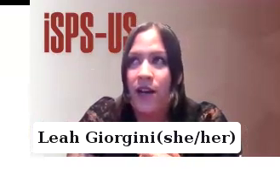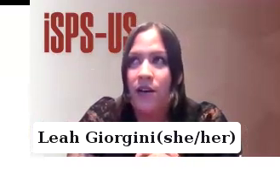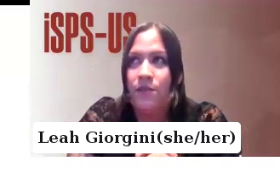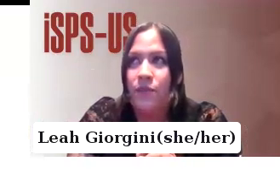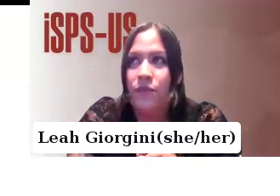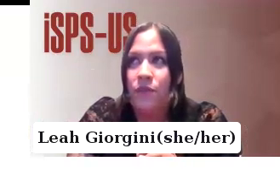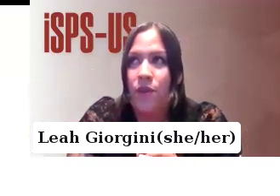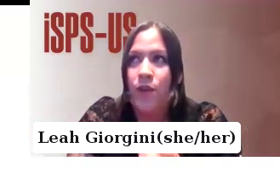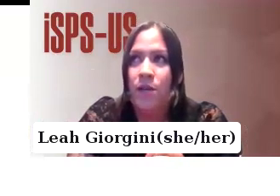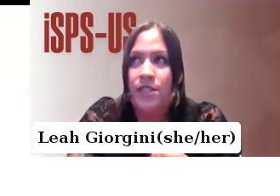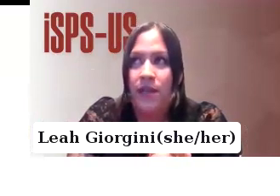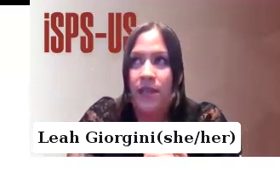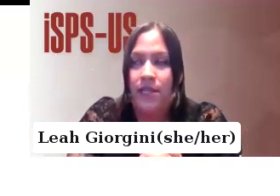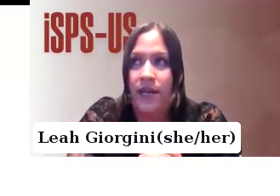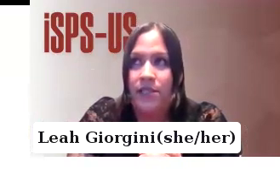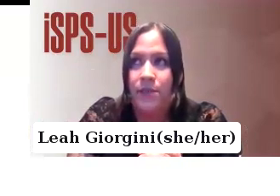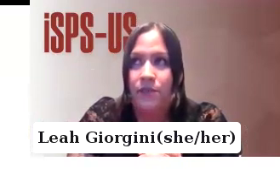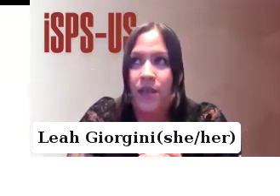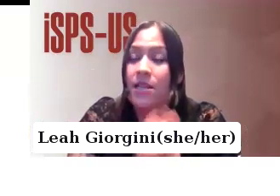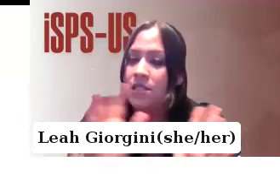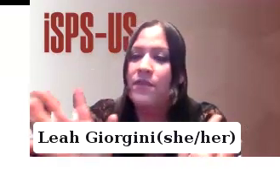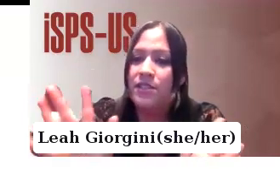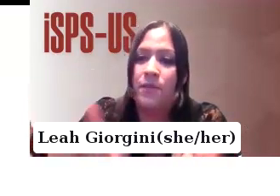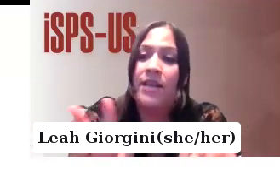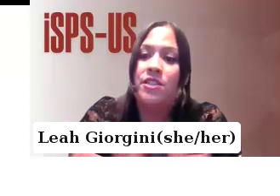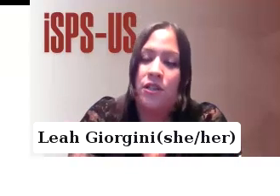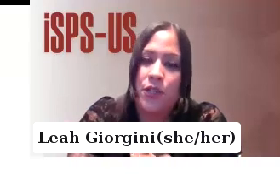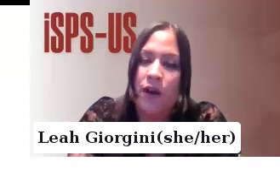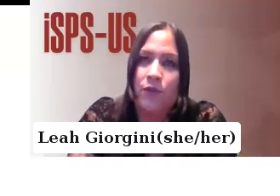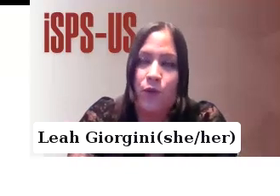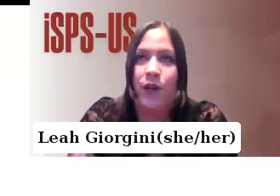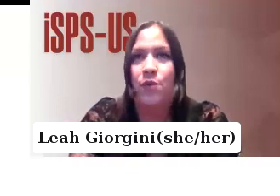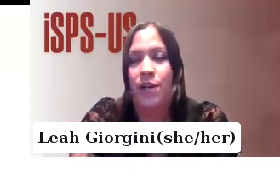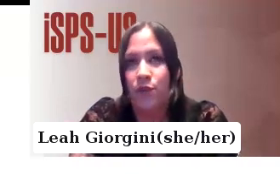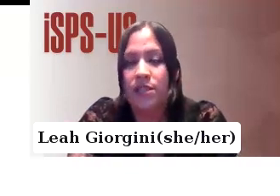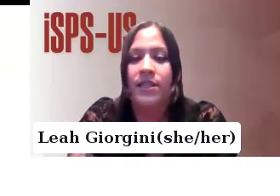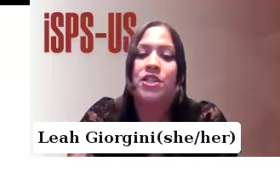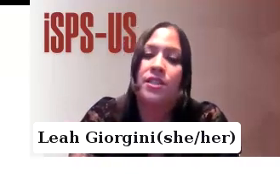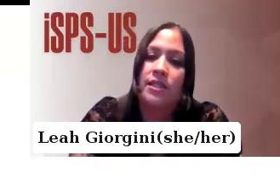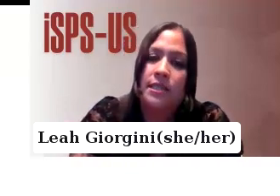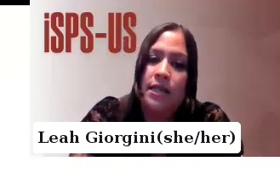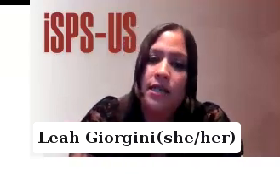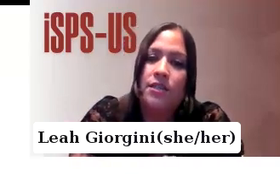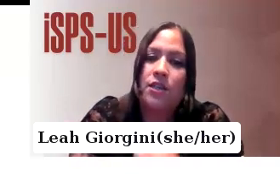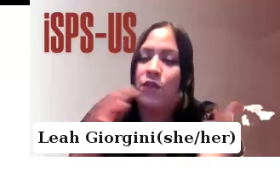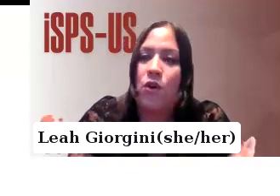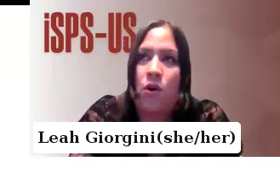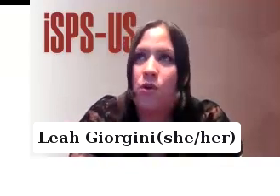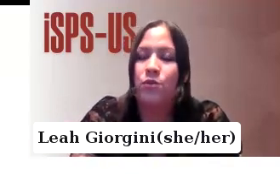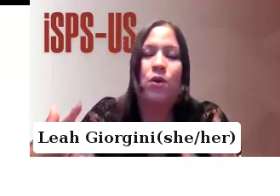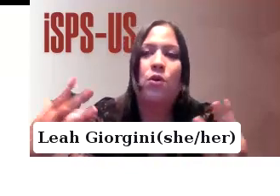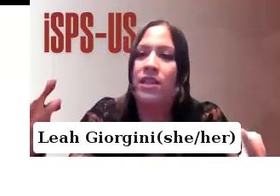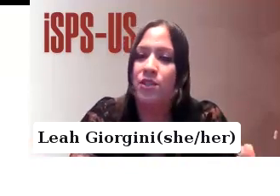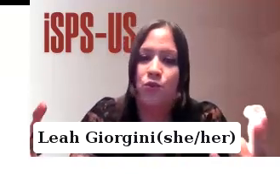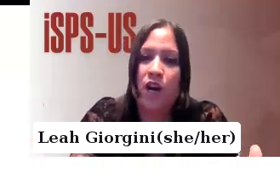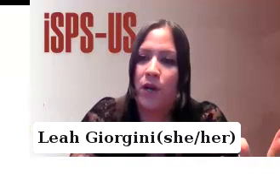I felt we could be doing things better. And some of it depended on who I was working with, which clinicians. So, of